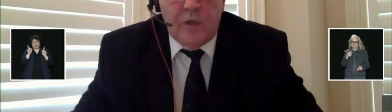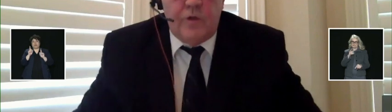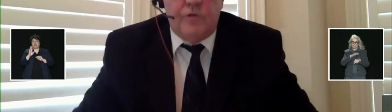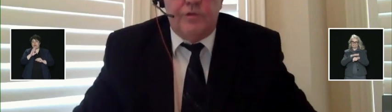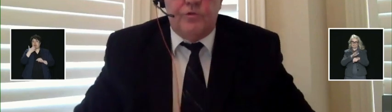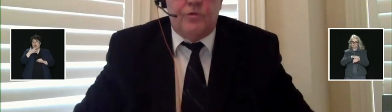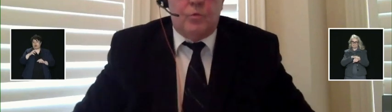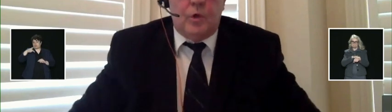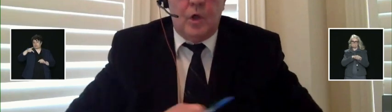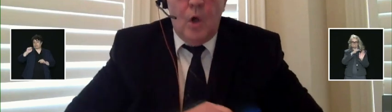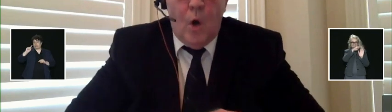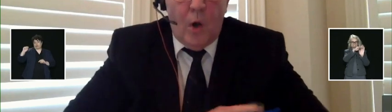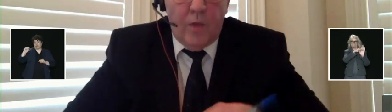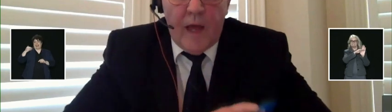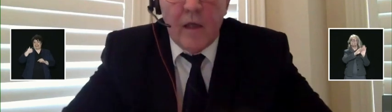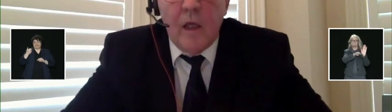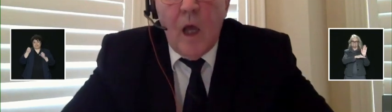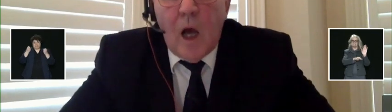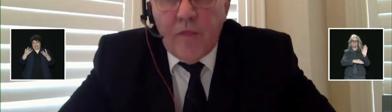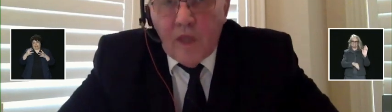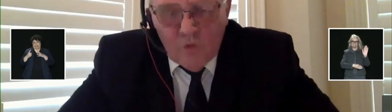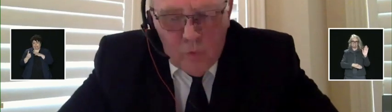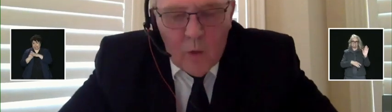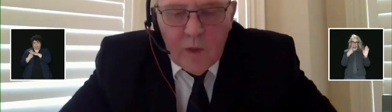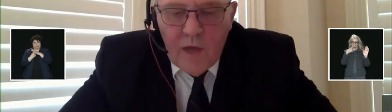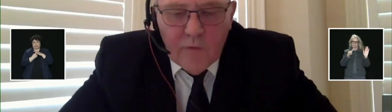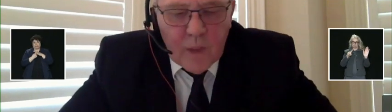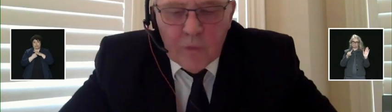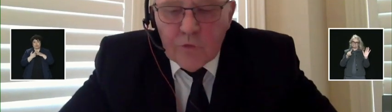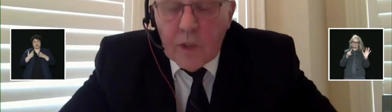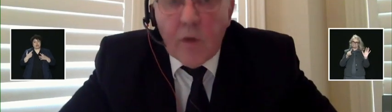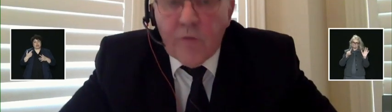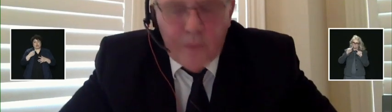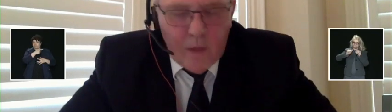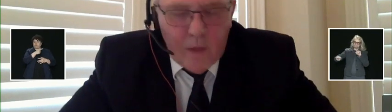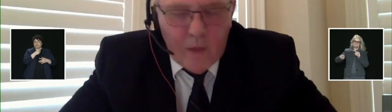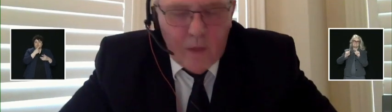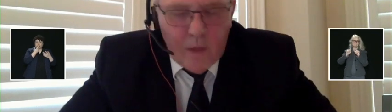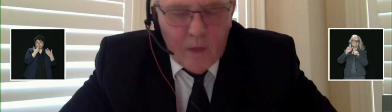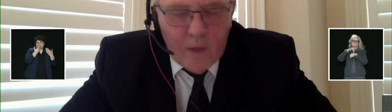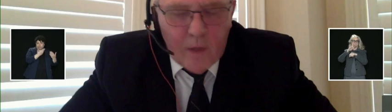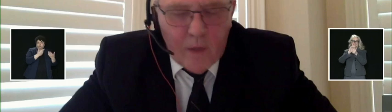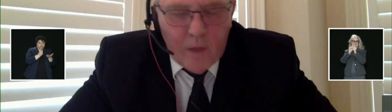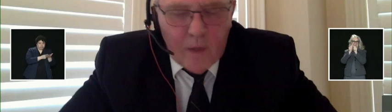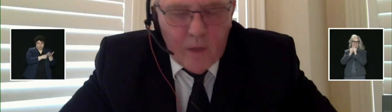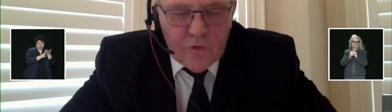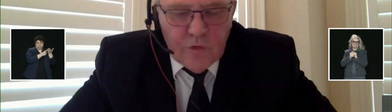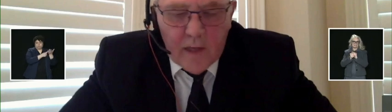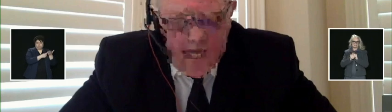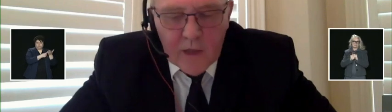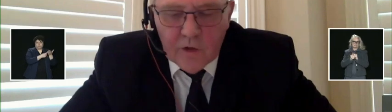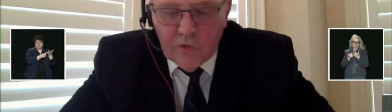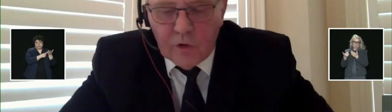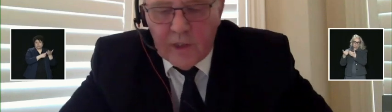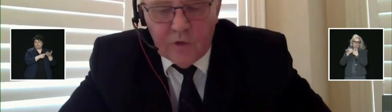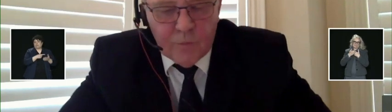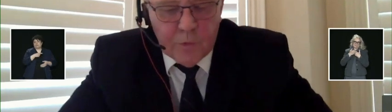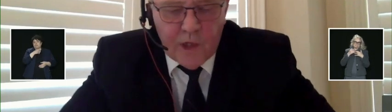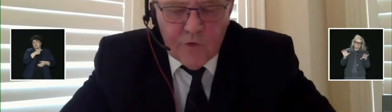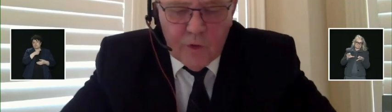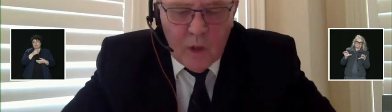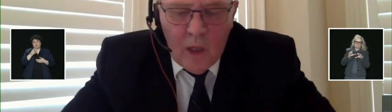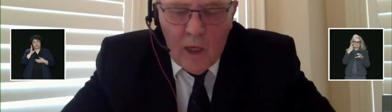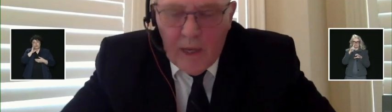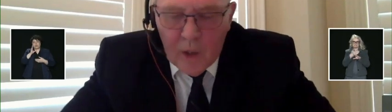country, and he directed his officials to work on that. I think as well, we have demonstrated right from the outs that our results continue to add